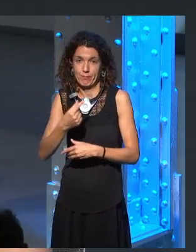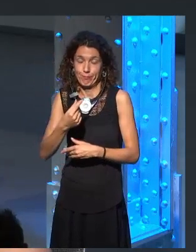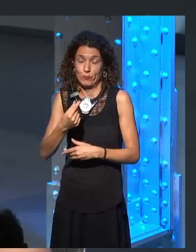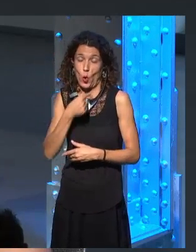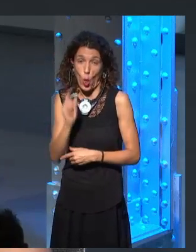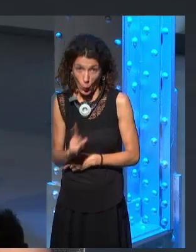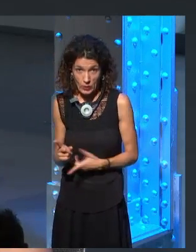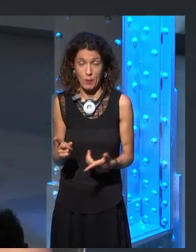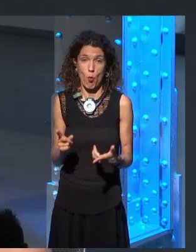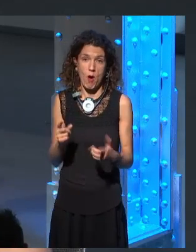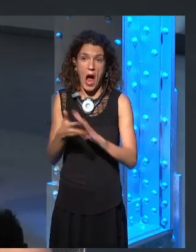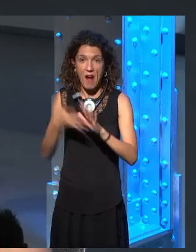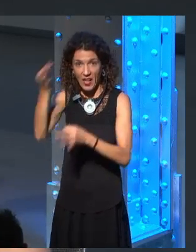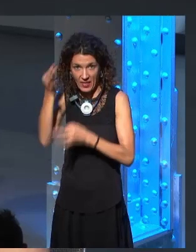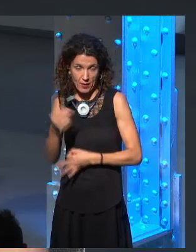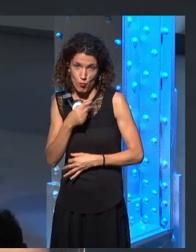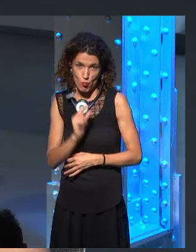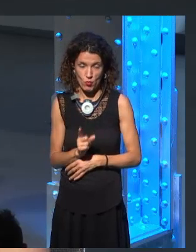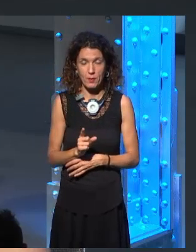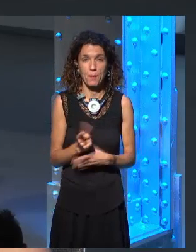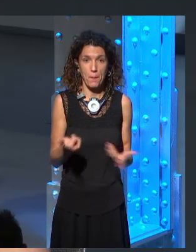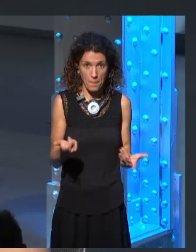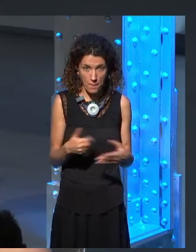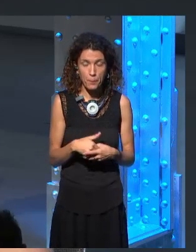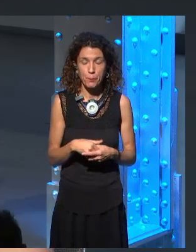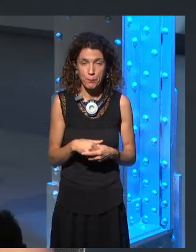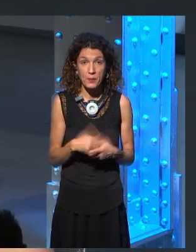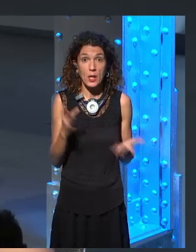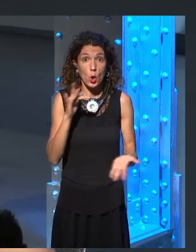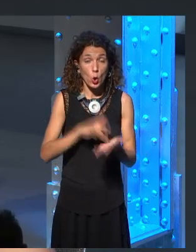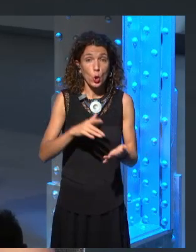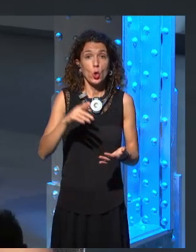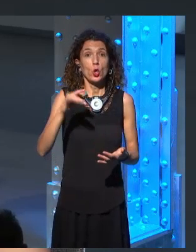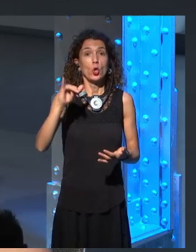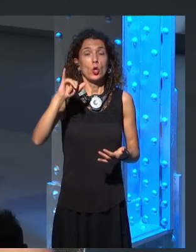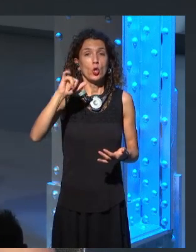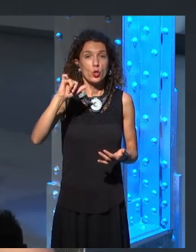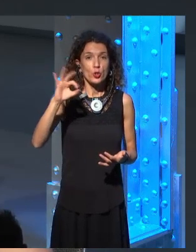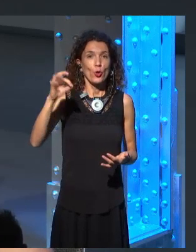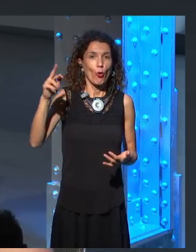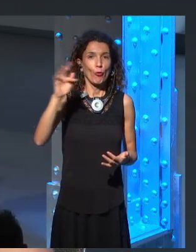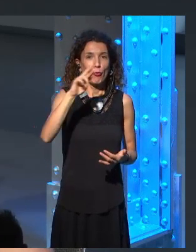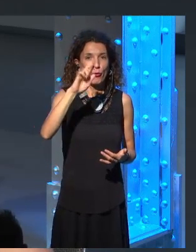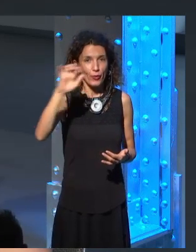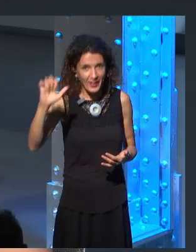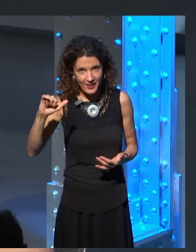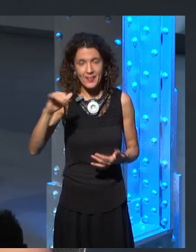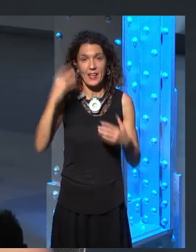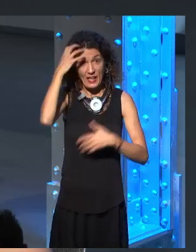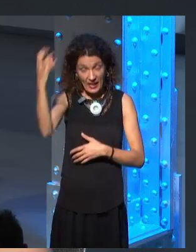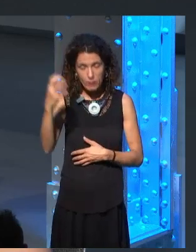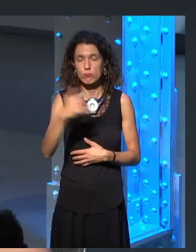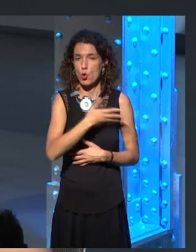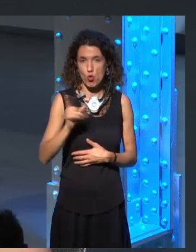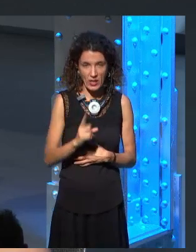And you probably don't want a chapter talking about how great Robert Baratheon and his pal Ned, now